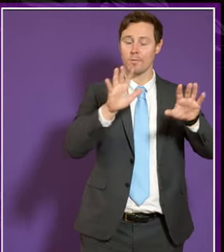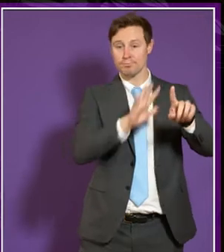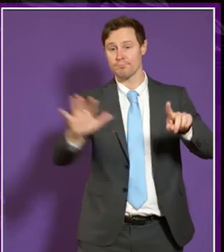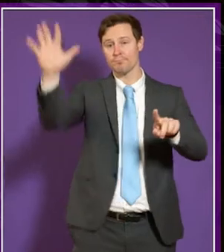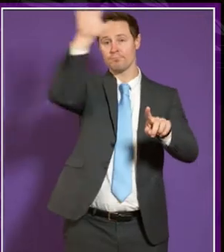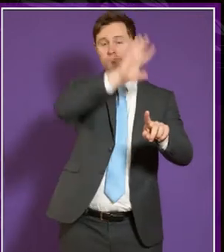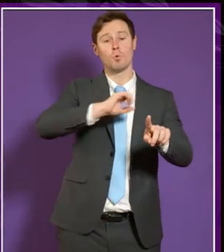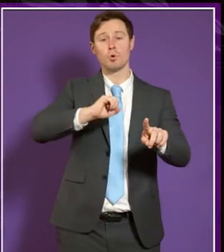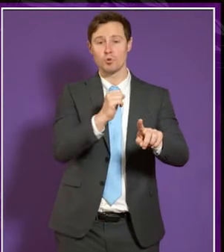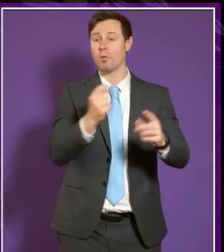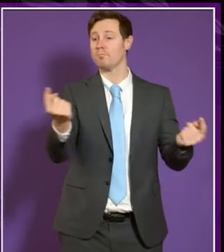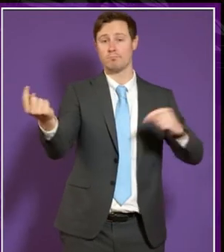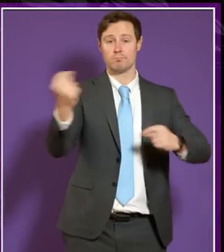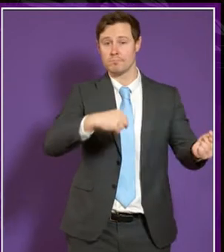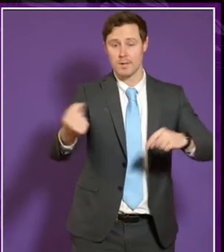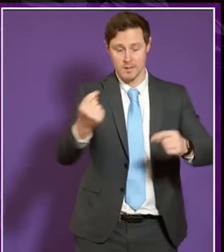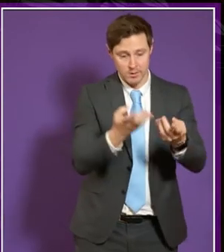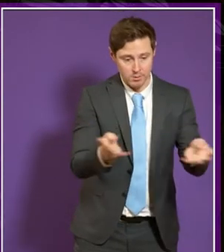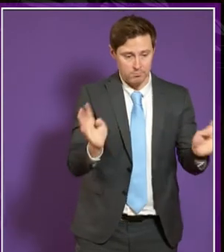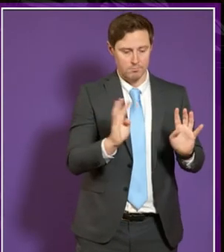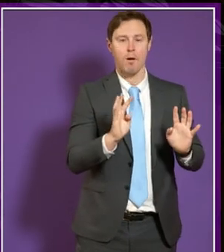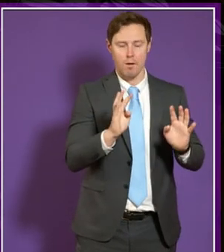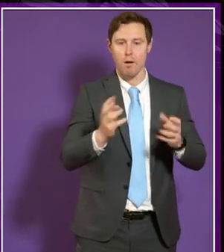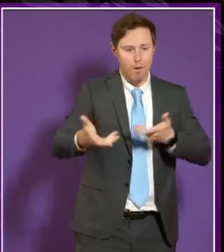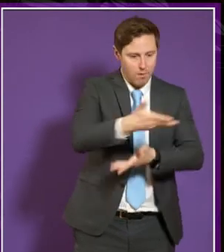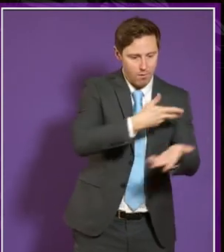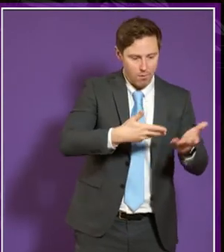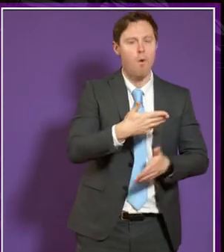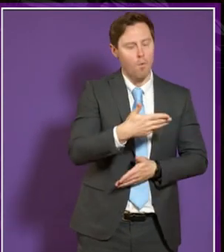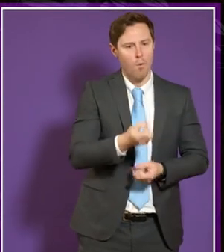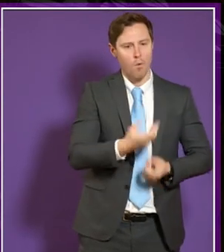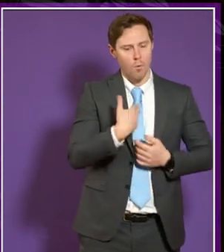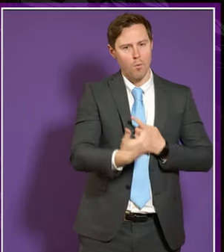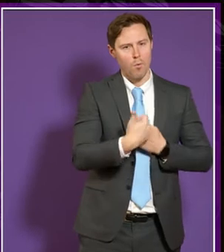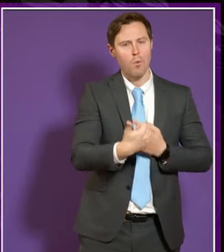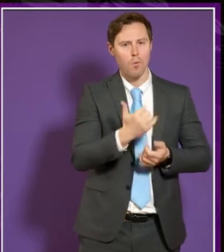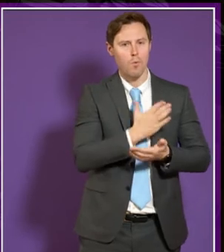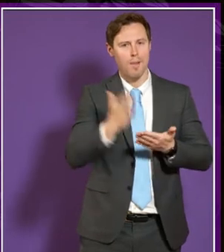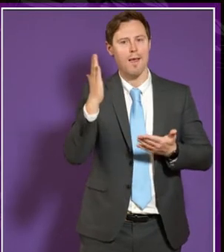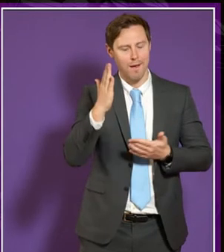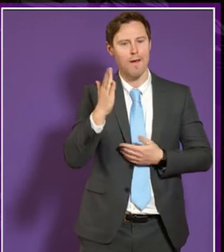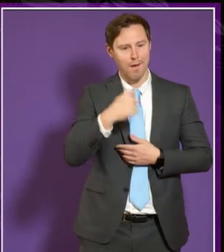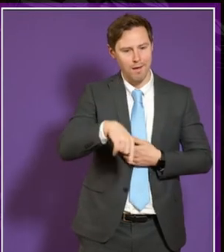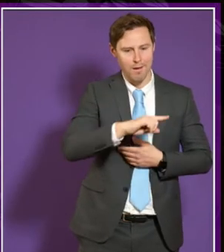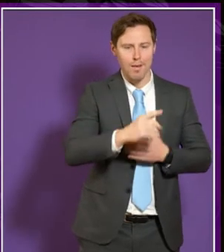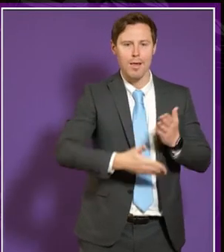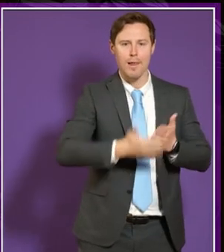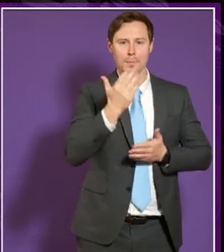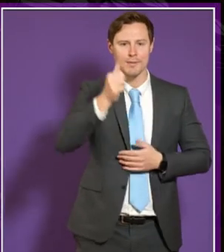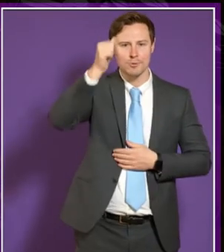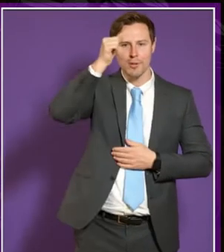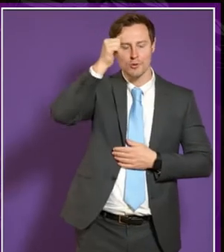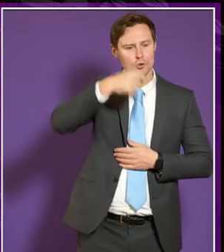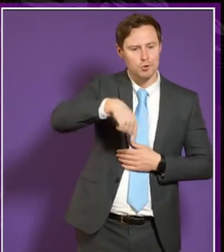And it was very, very clear from those dialogues that there was limited knowledge among